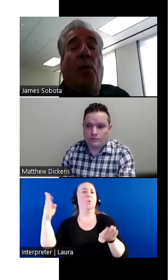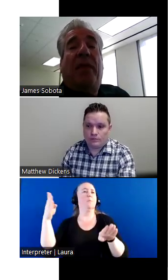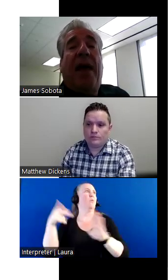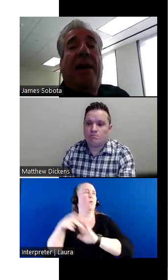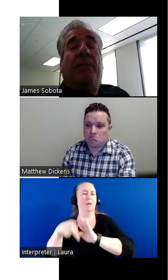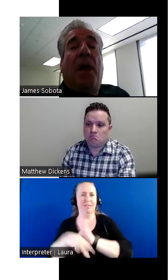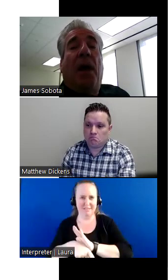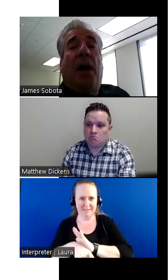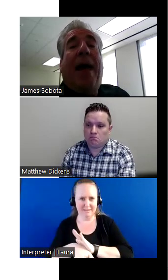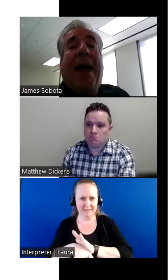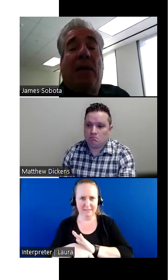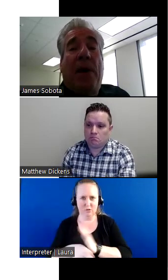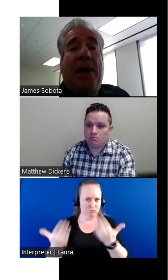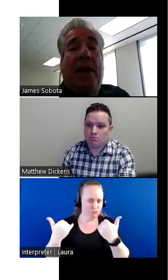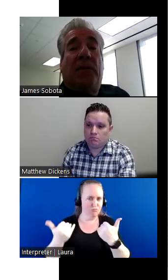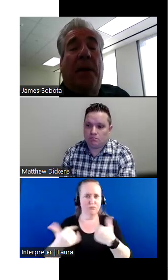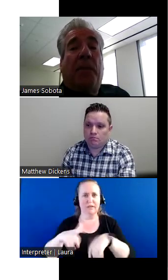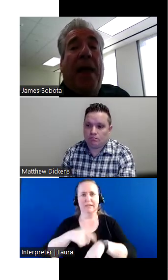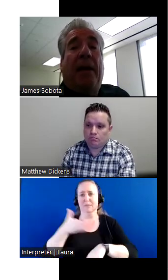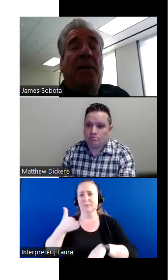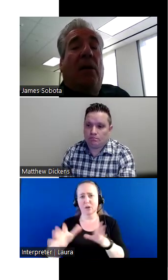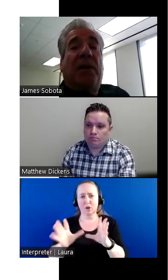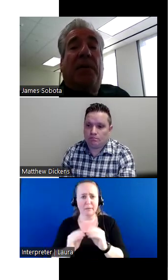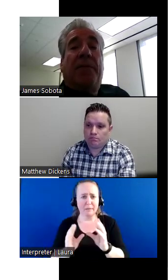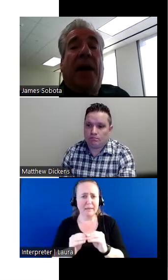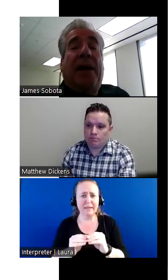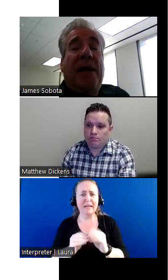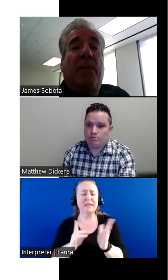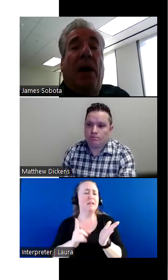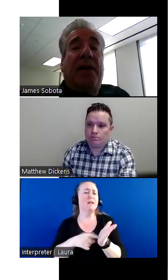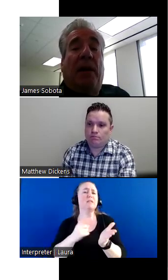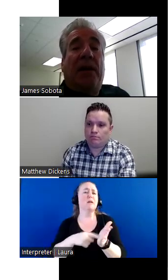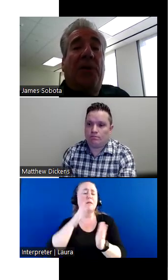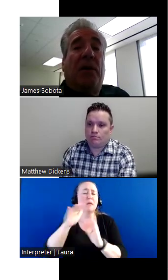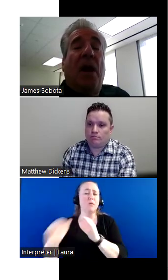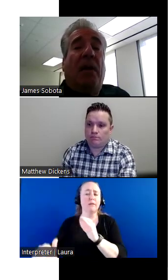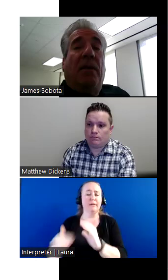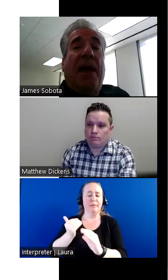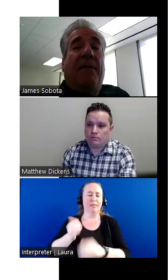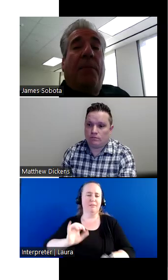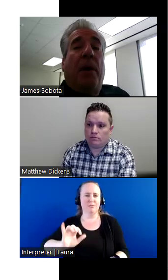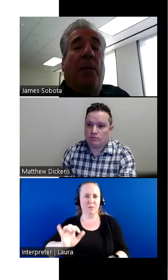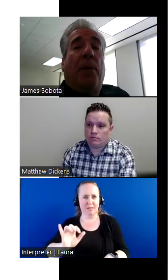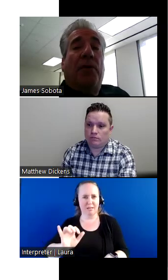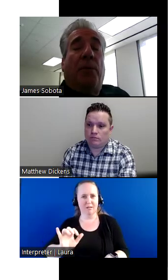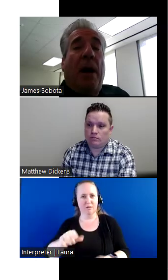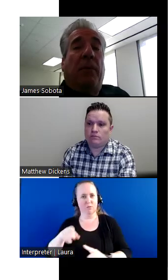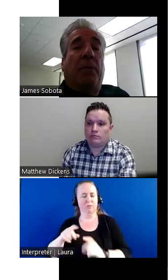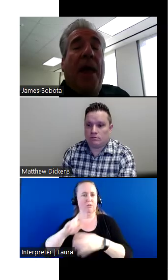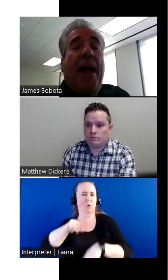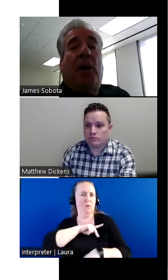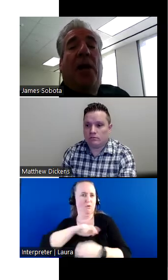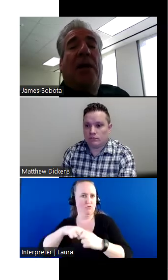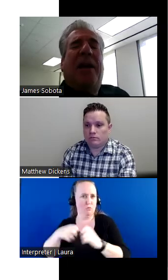with that, uh, at the meetings. And, you know, sometimes I get emails in addition, they have a personal